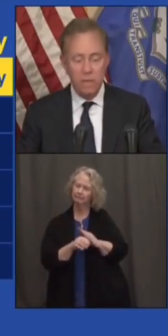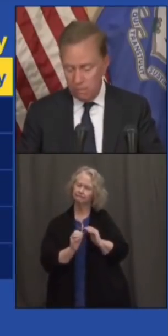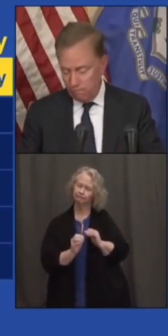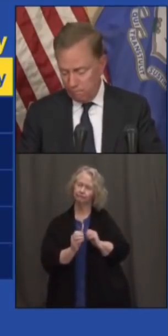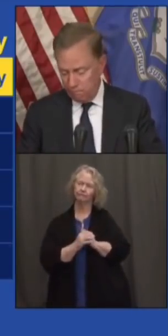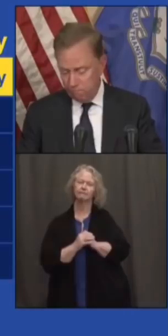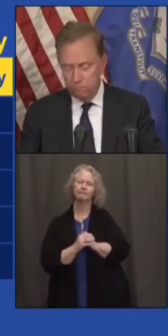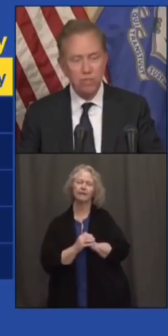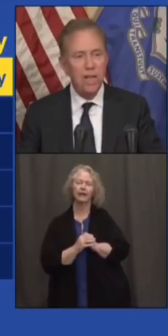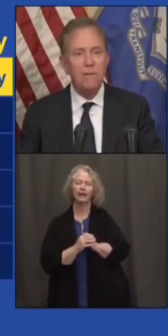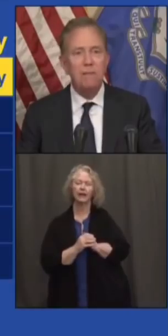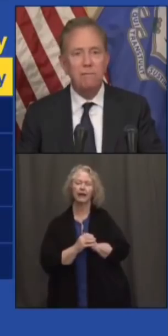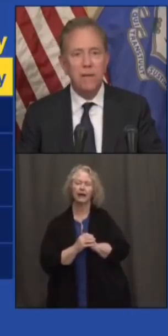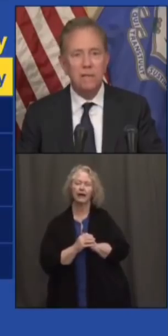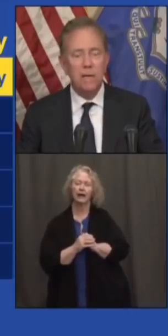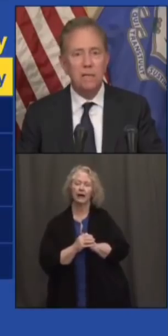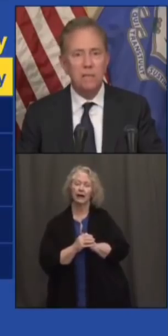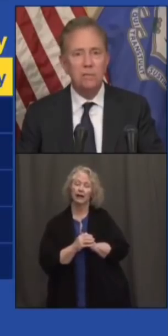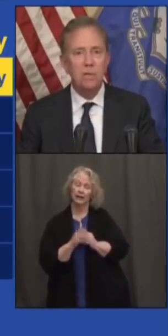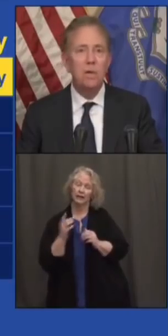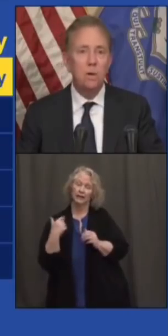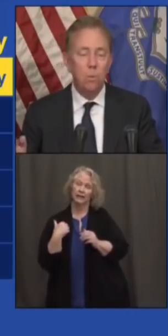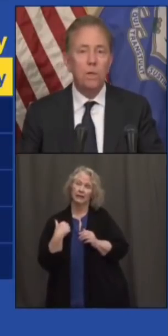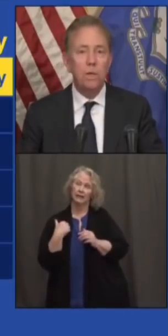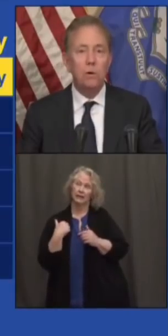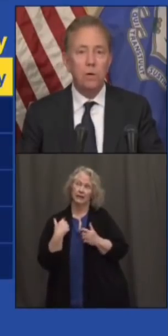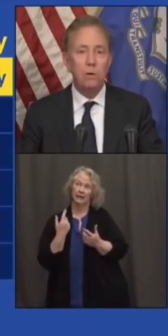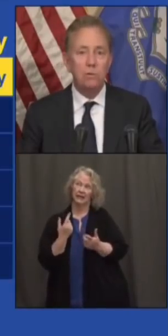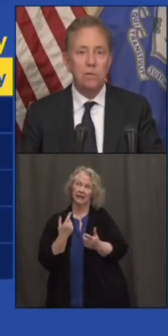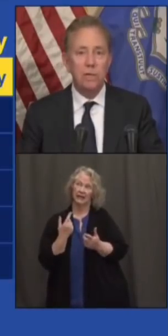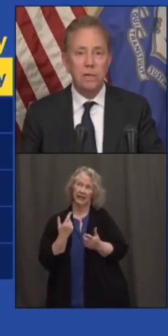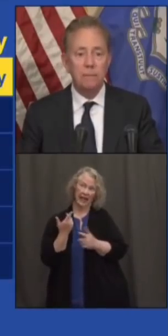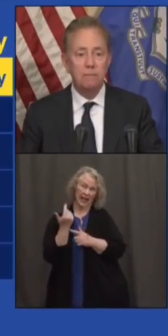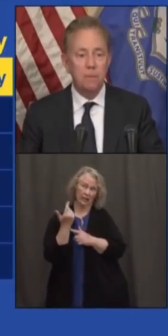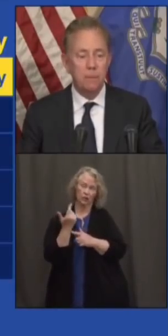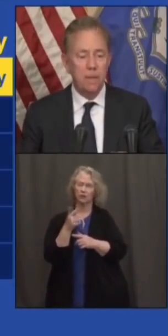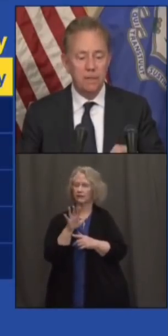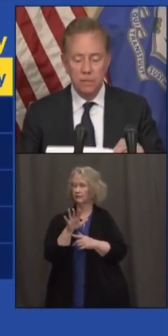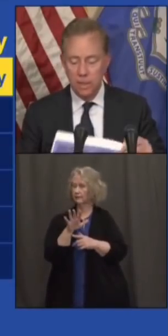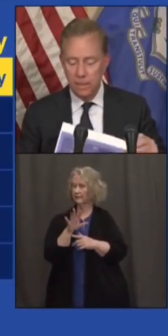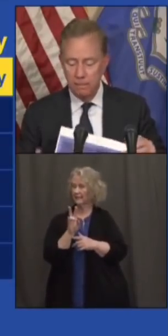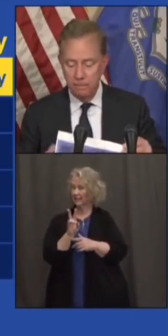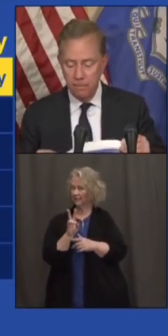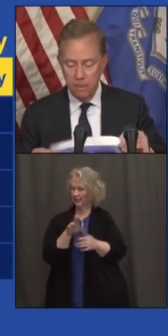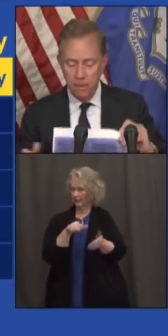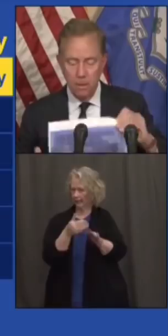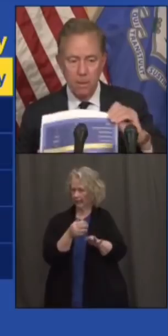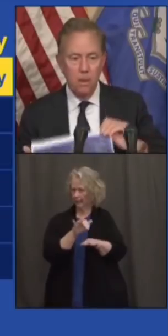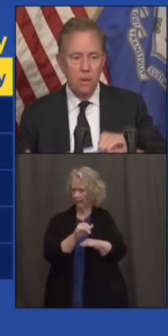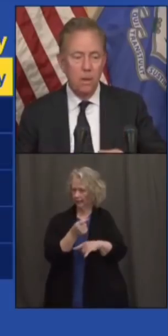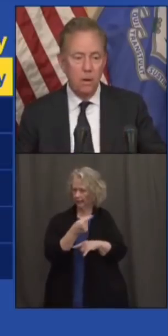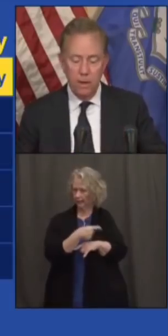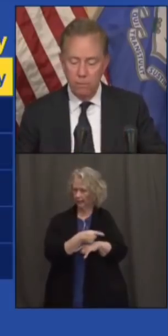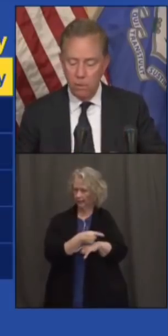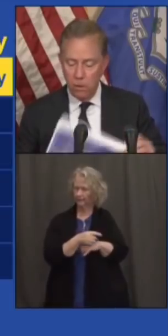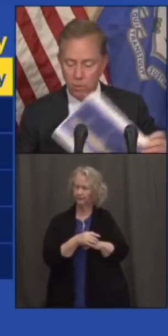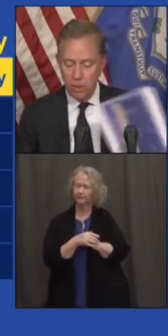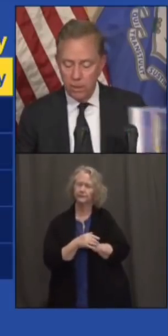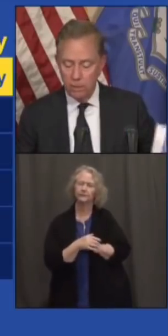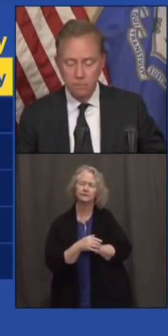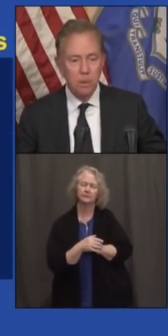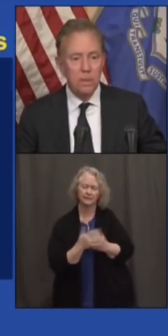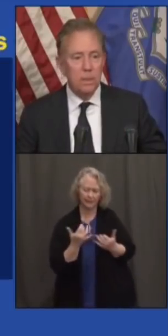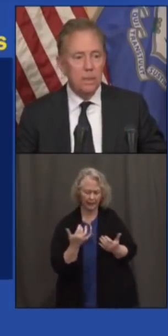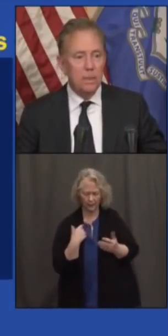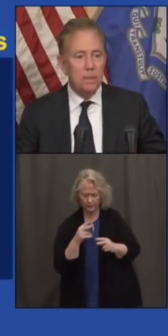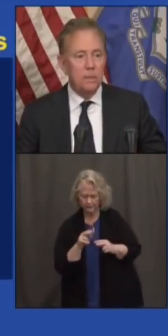Fifty-seven fatalities one year ago today, that day. All right, where are we